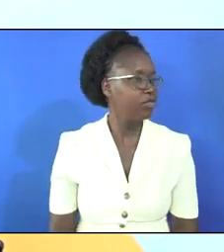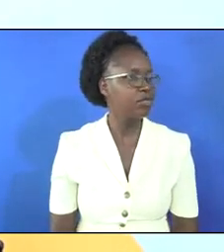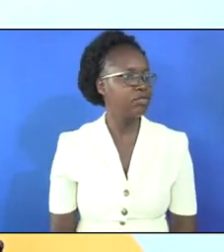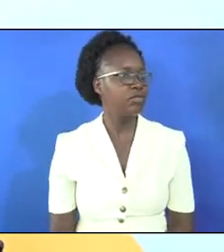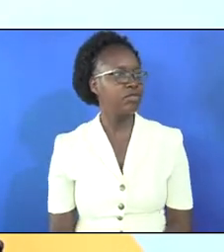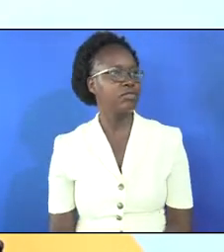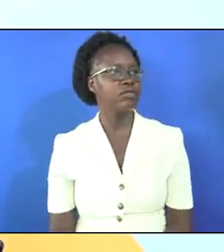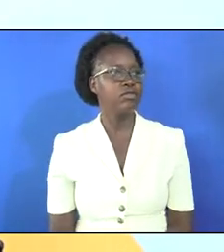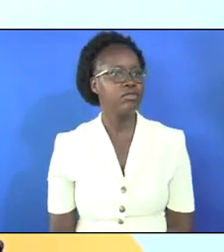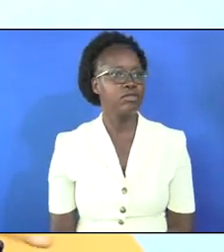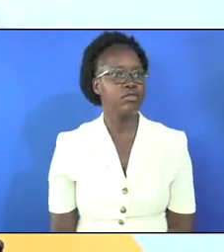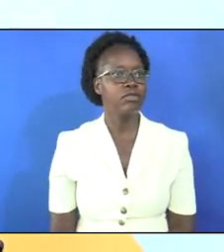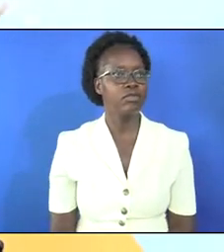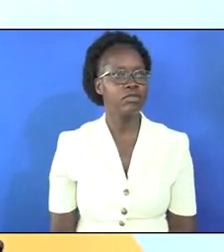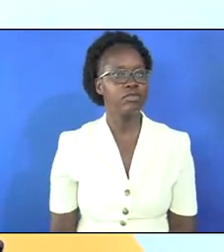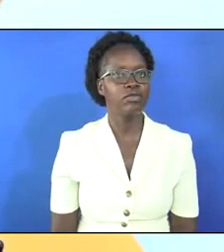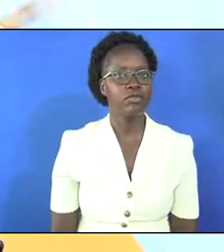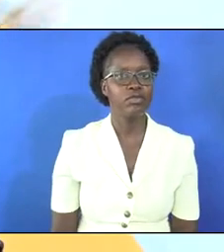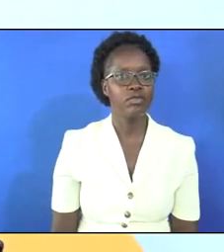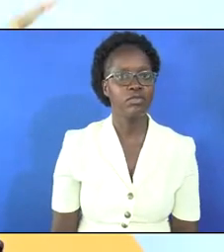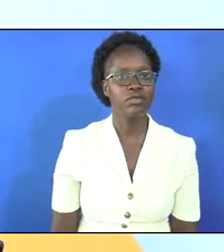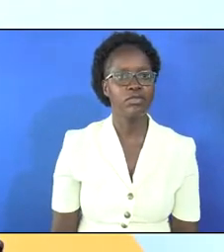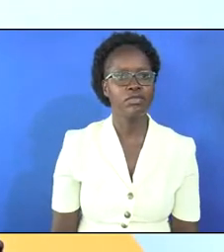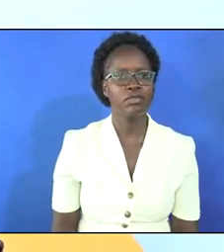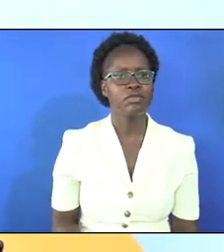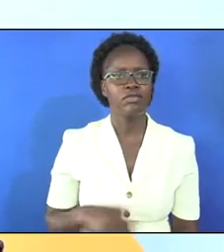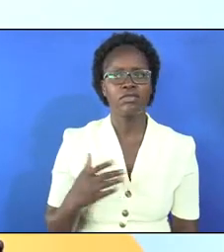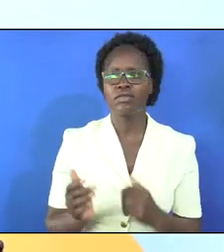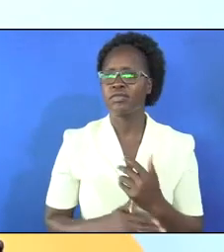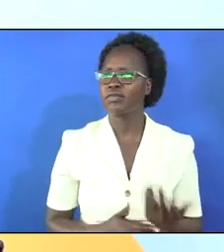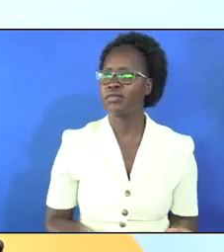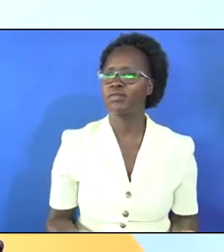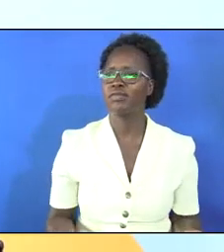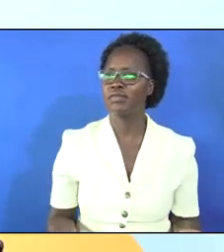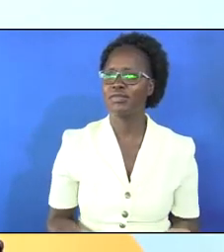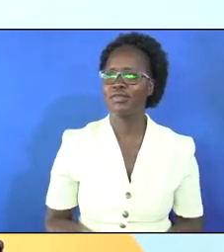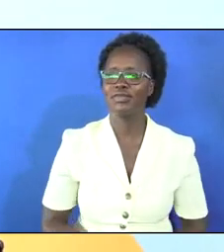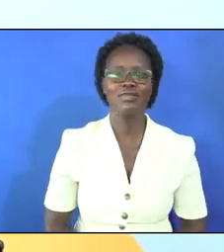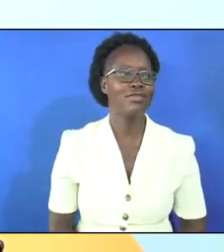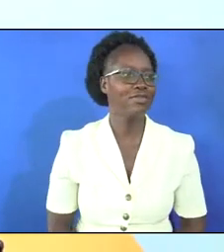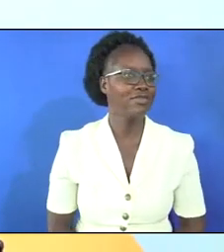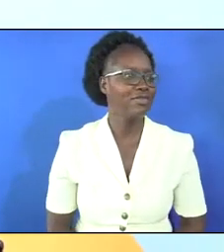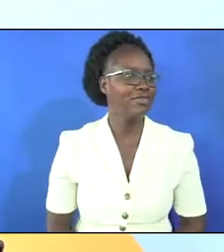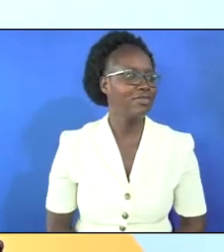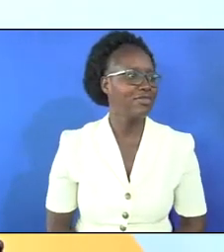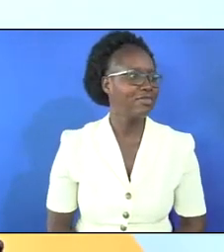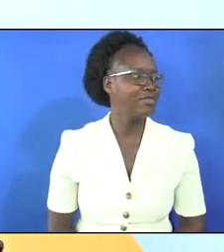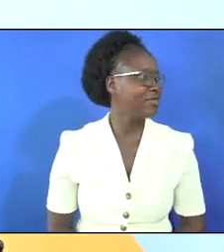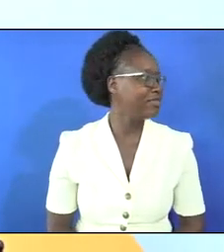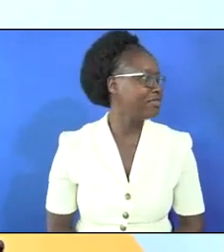yeah you can wave back you don't feel bad when a member is greeting just wave back